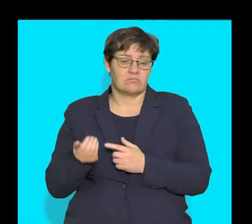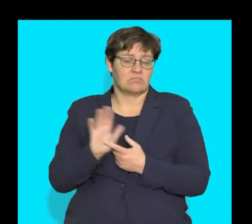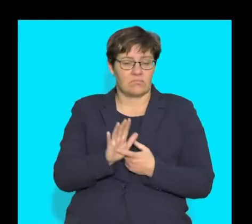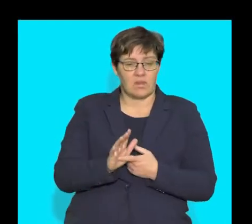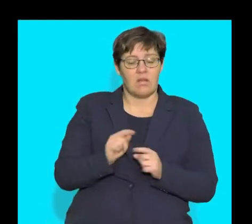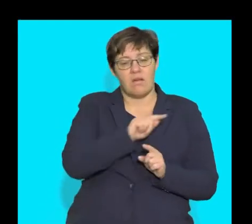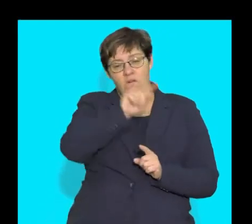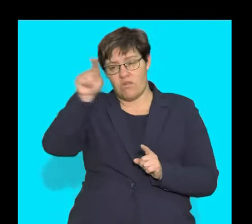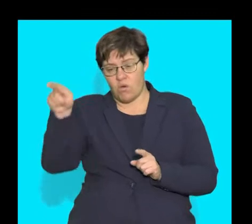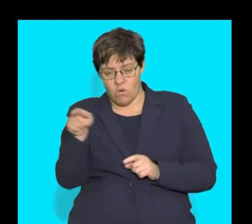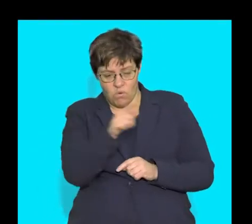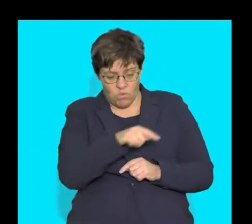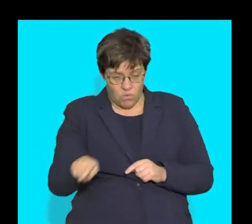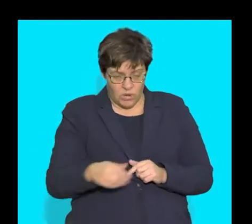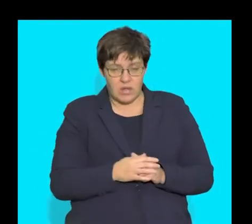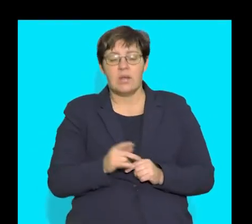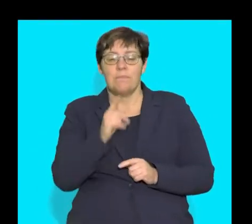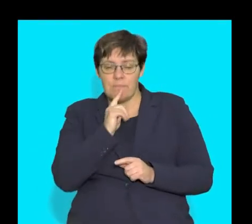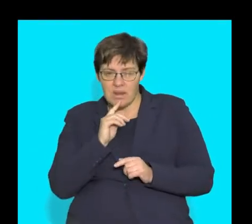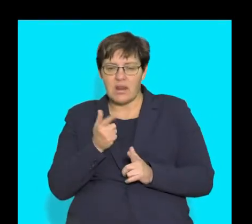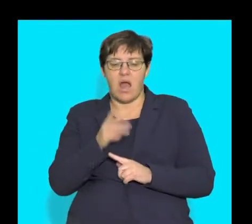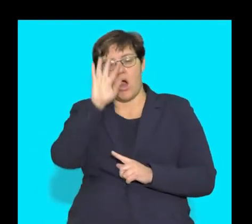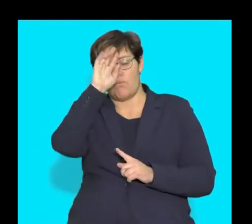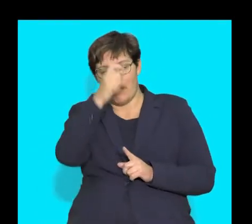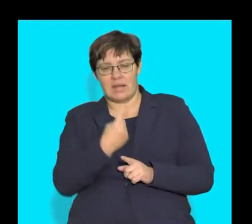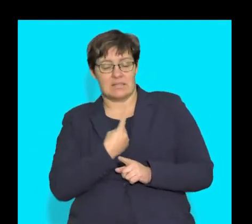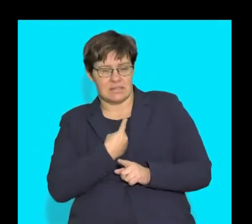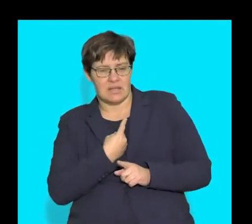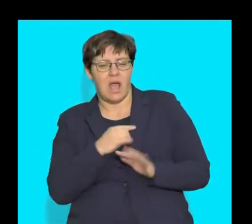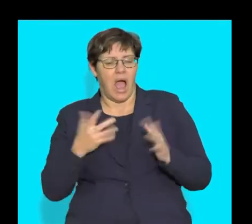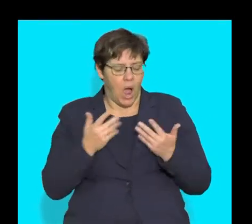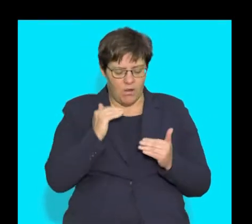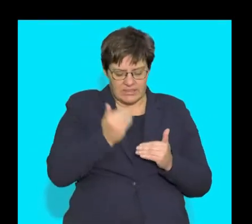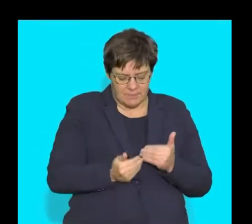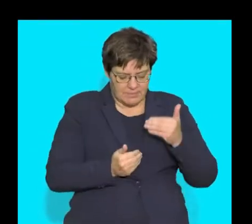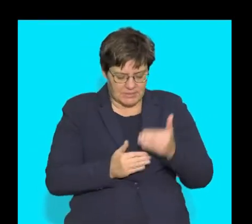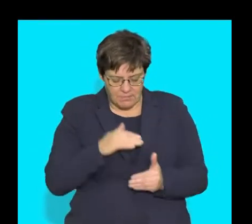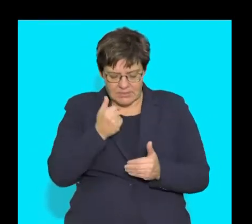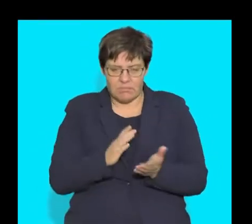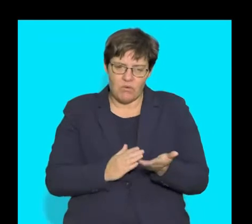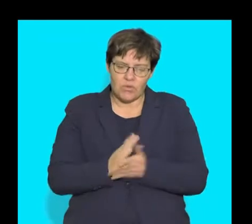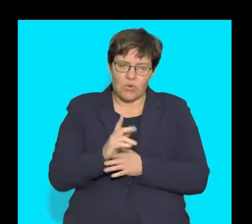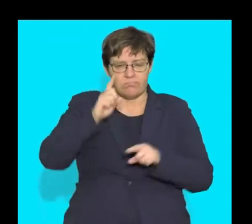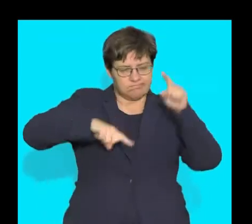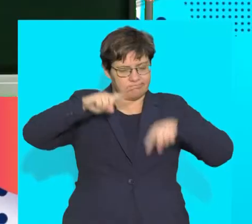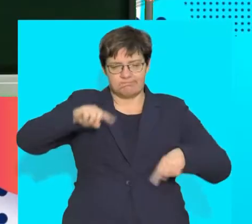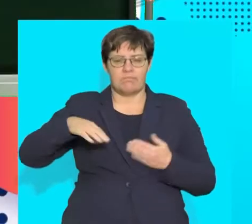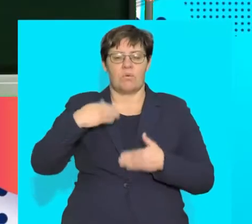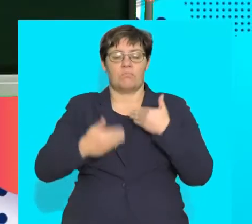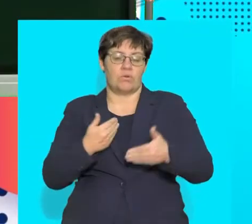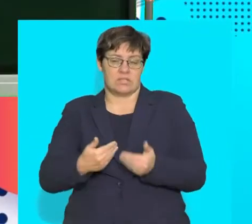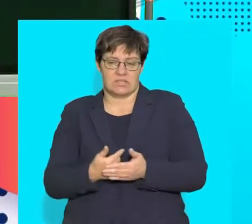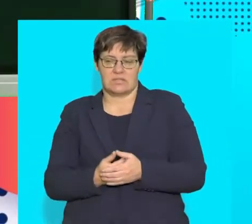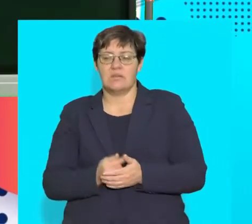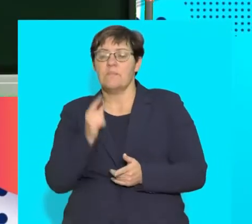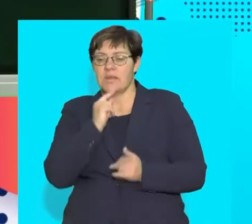This is illustrated in the floor chart, which I often use to remind myself of how food has to go through various